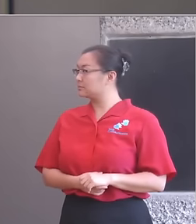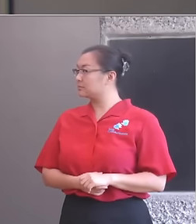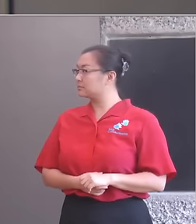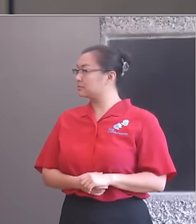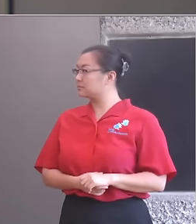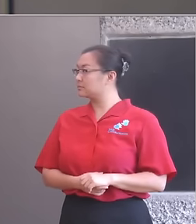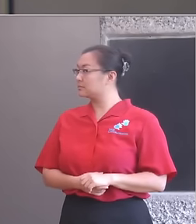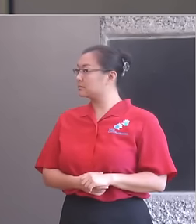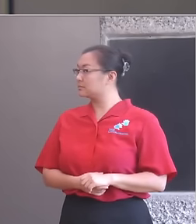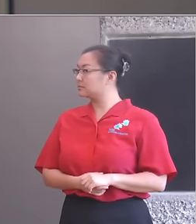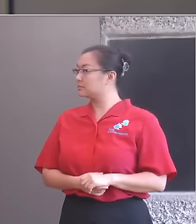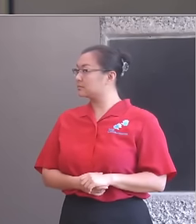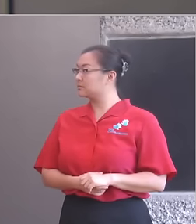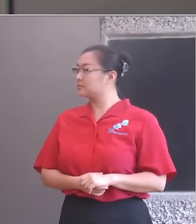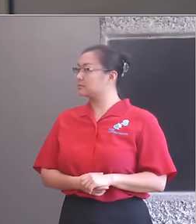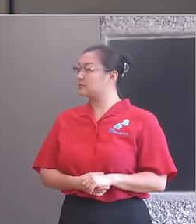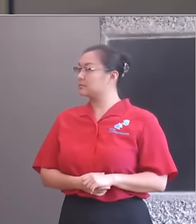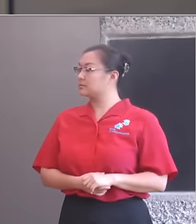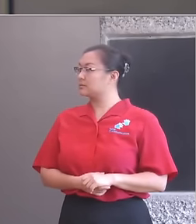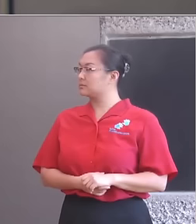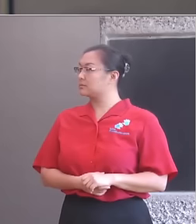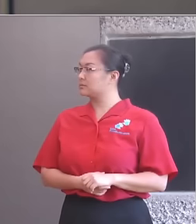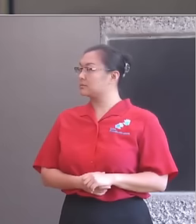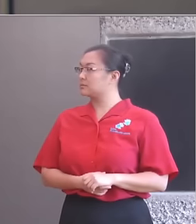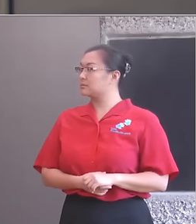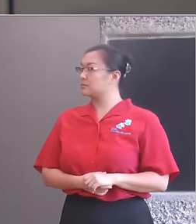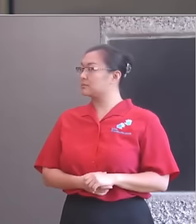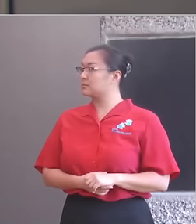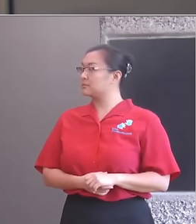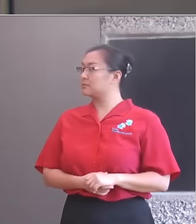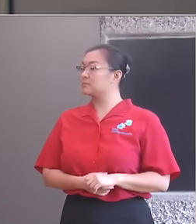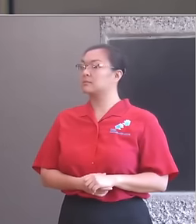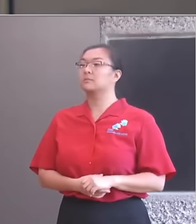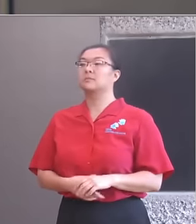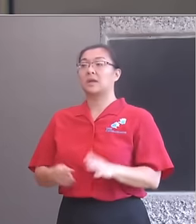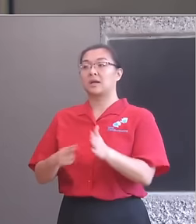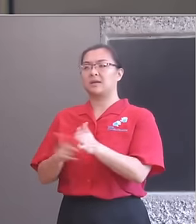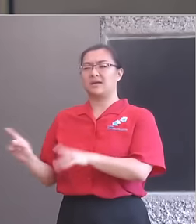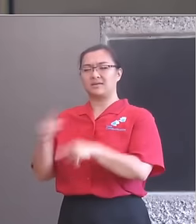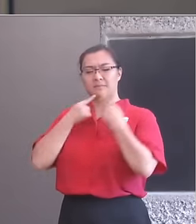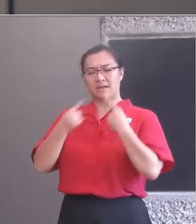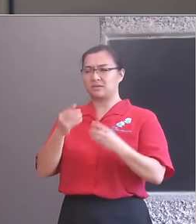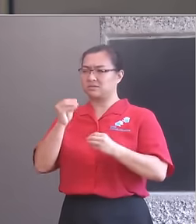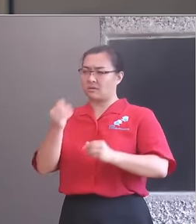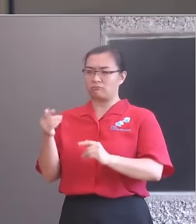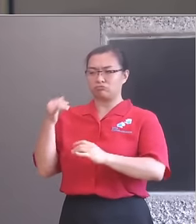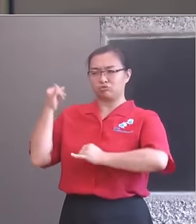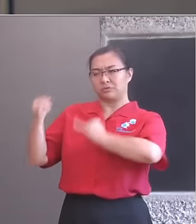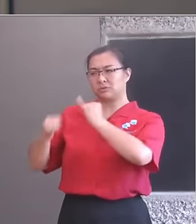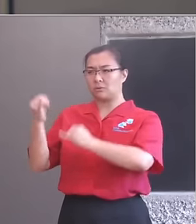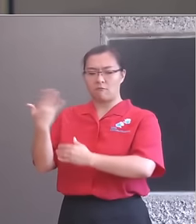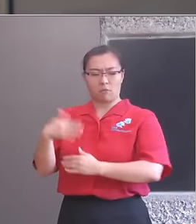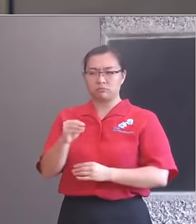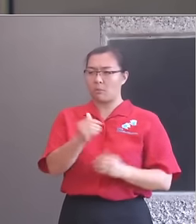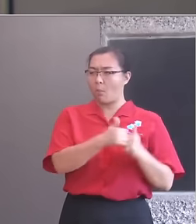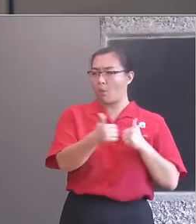start with the Department for Education and DCMS jointly commissioning Darren to do a report into music education.